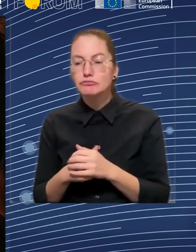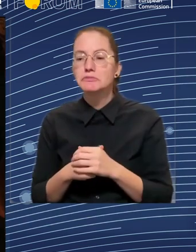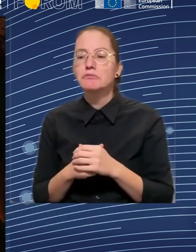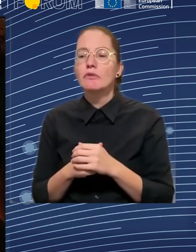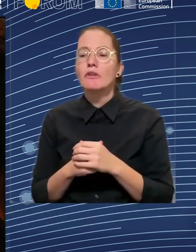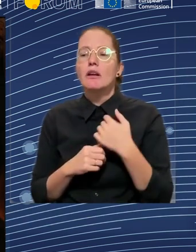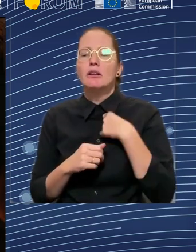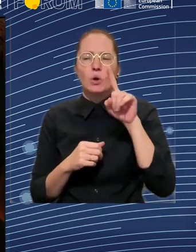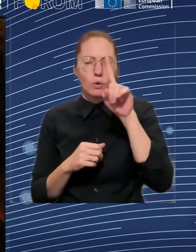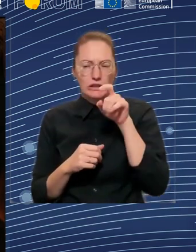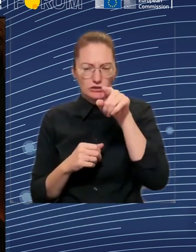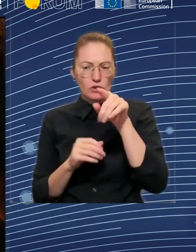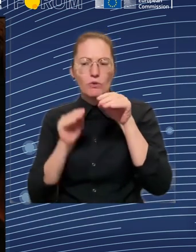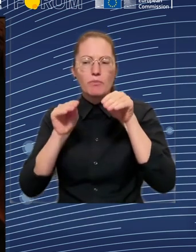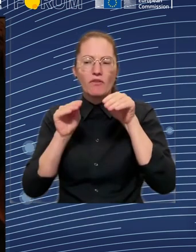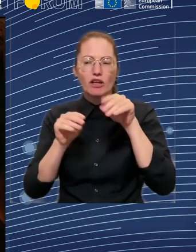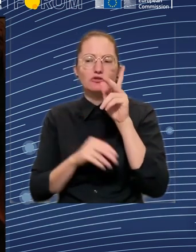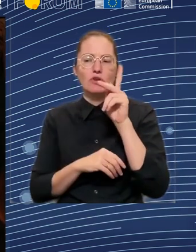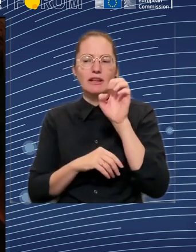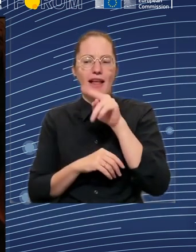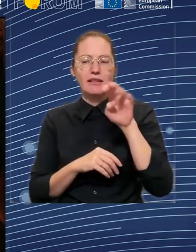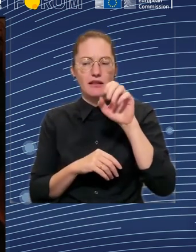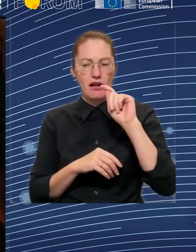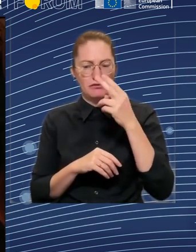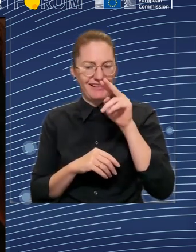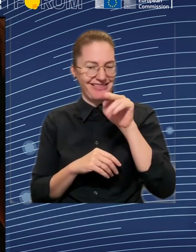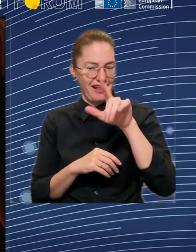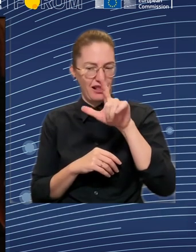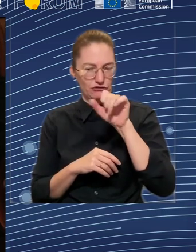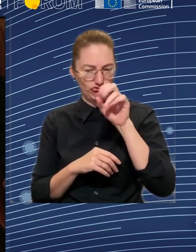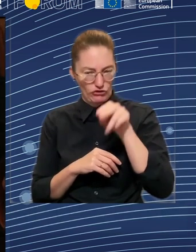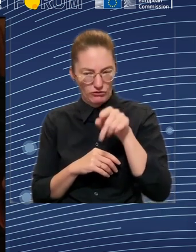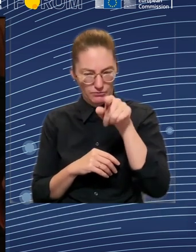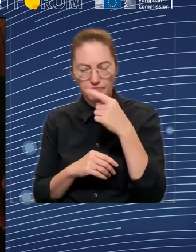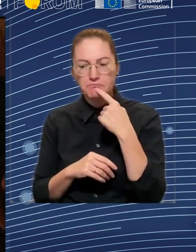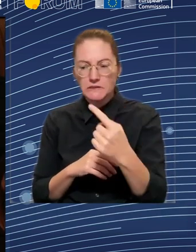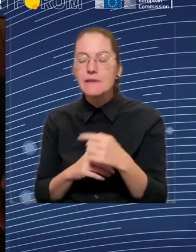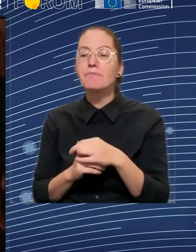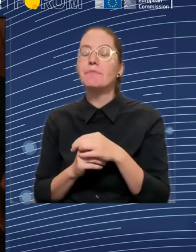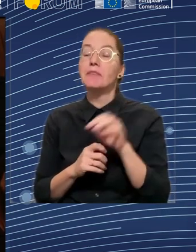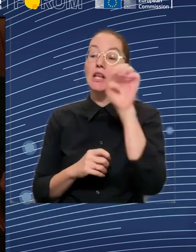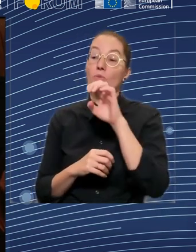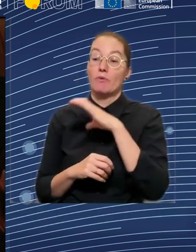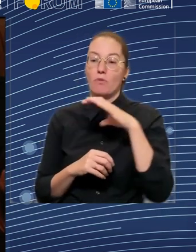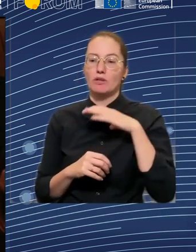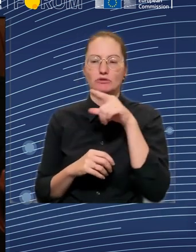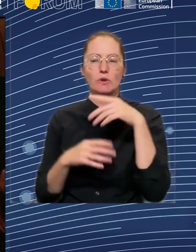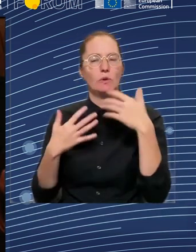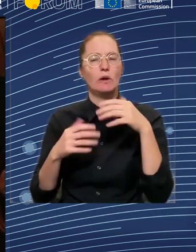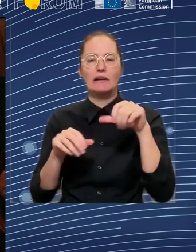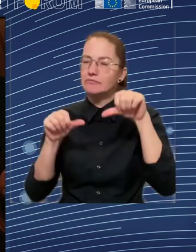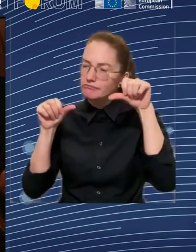was the lack of fight of inequalities. And I